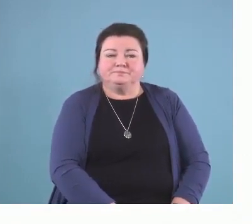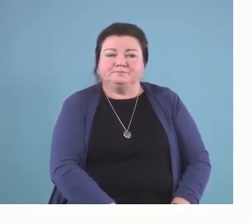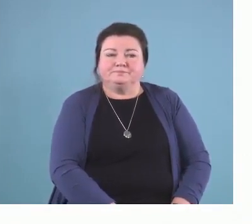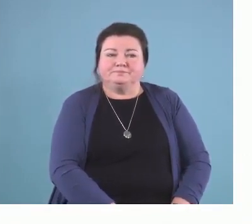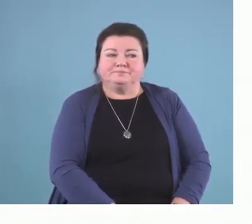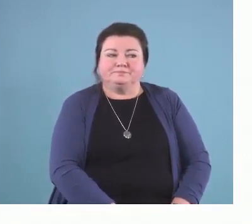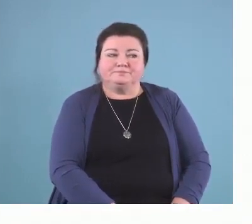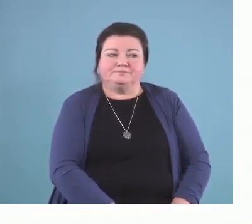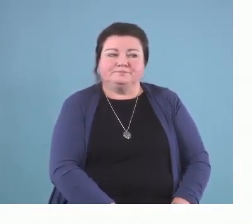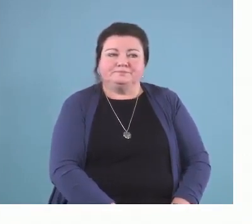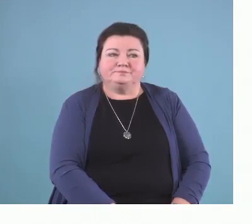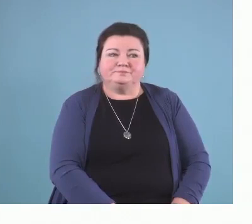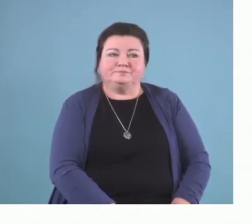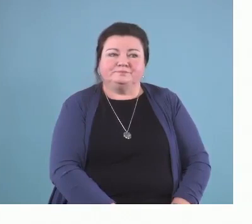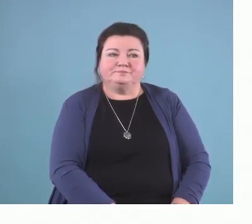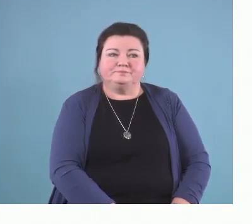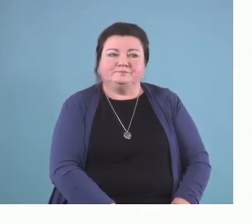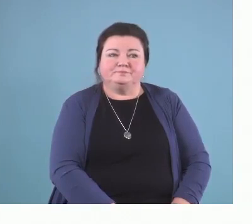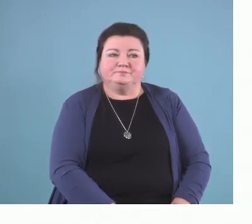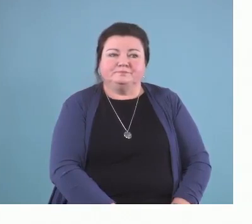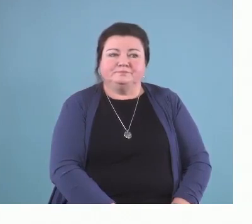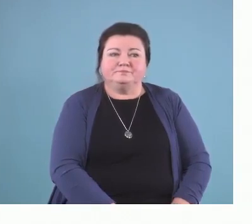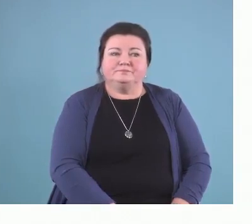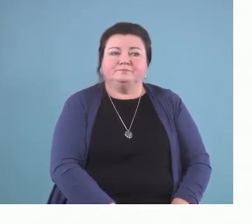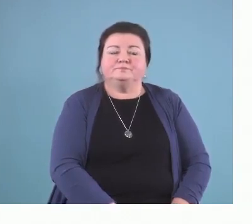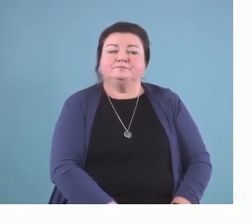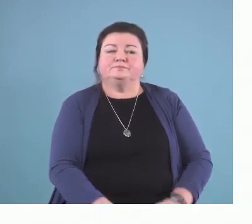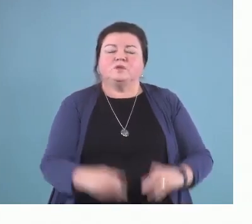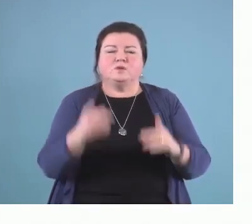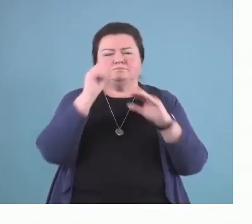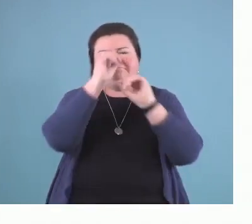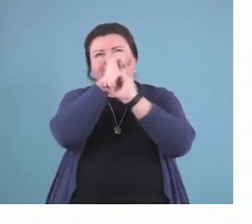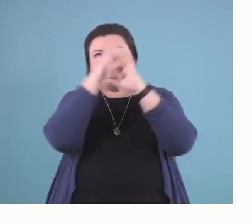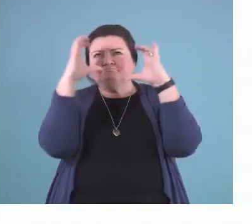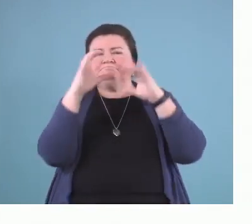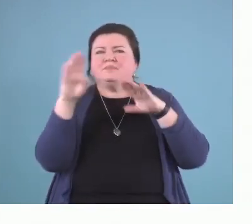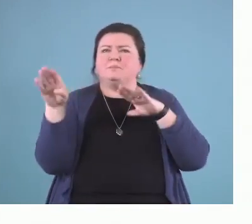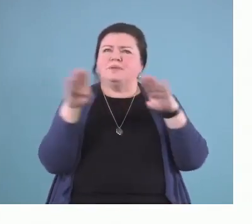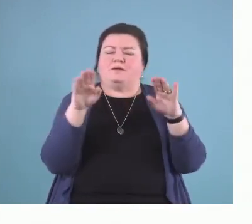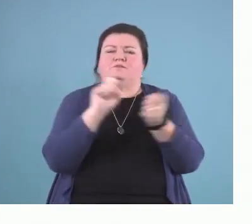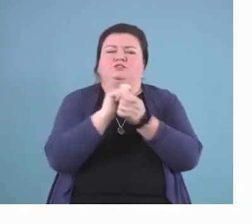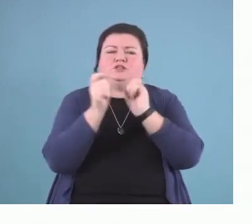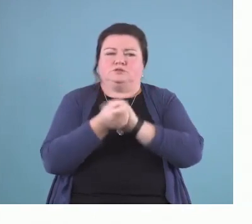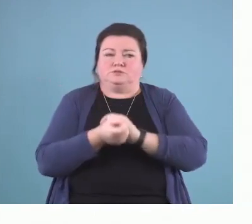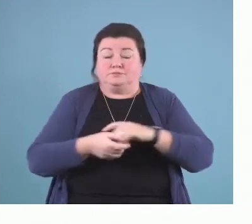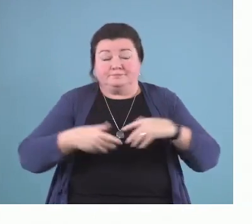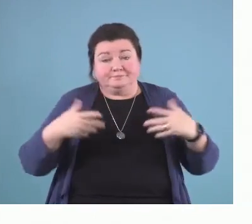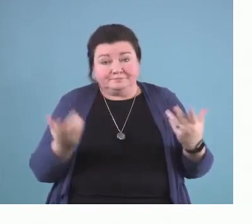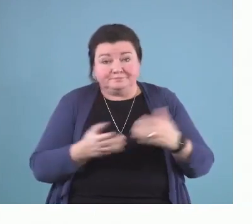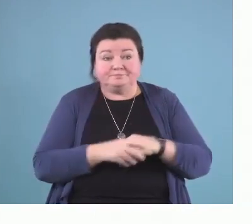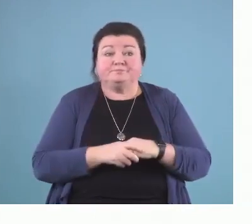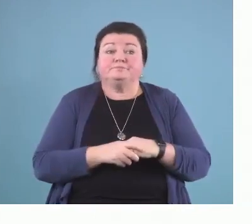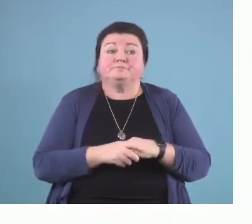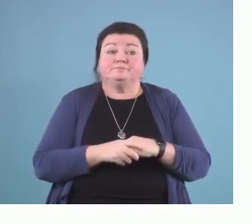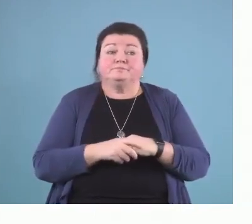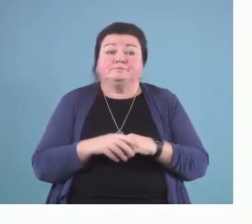So, when we think about behavior change, there are, according to the work done